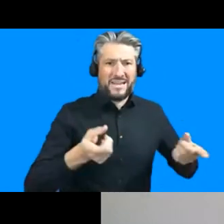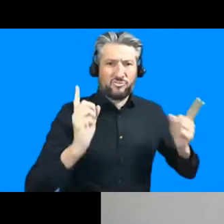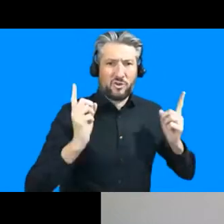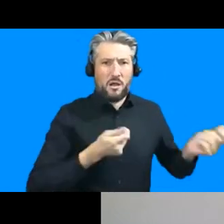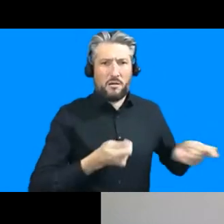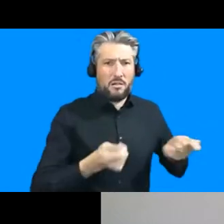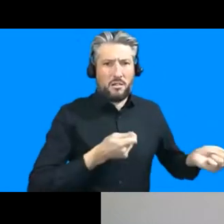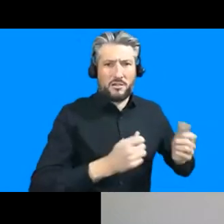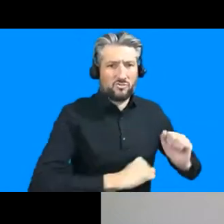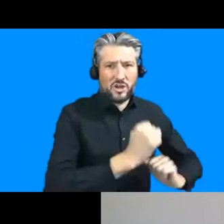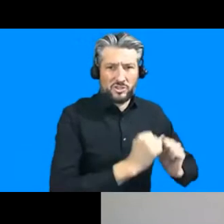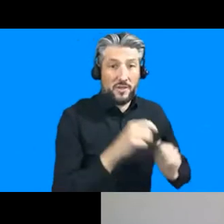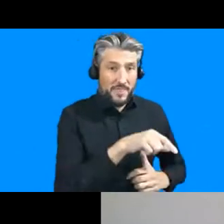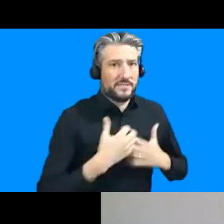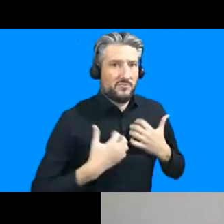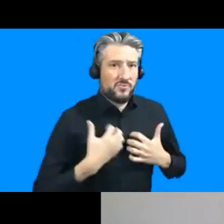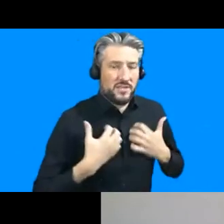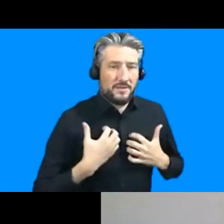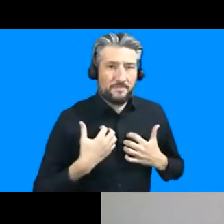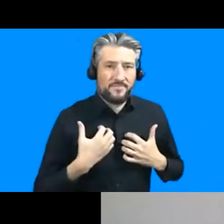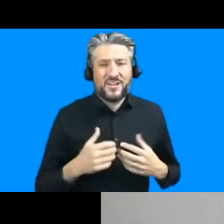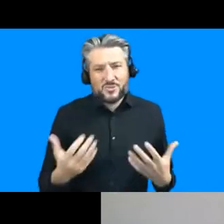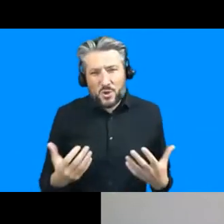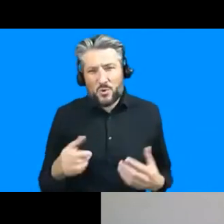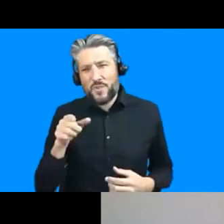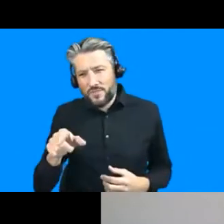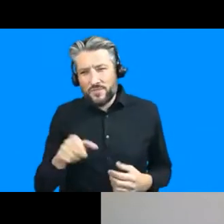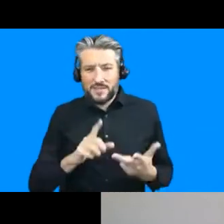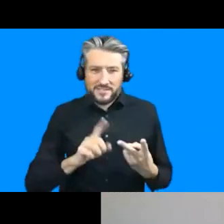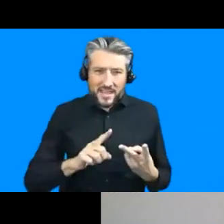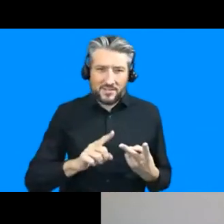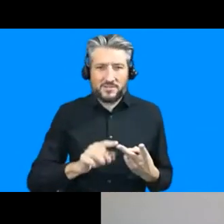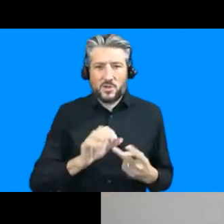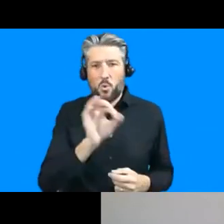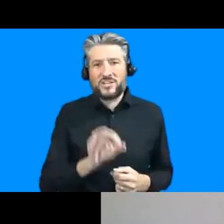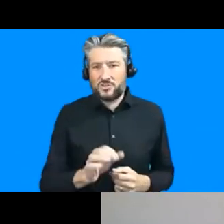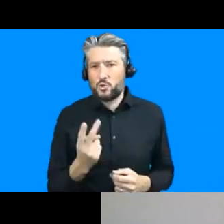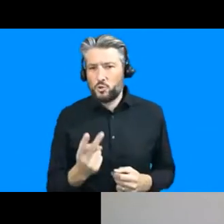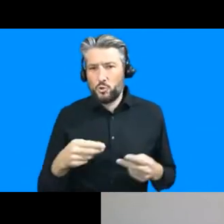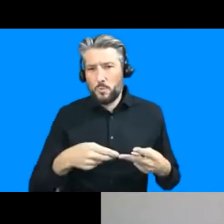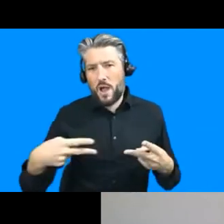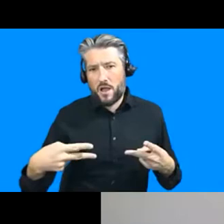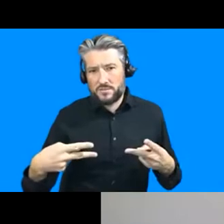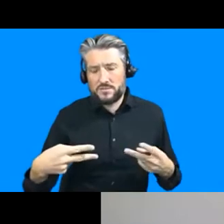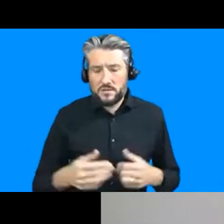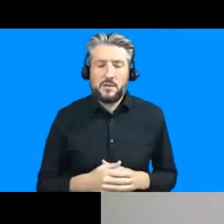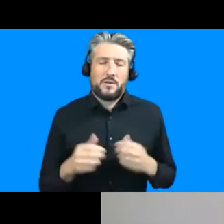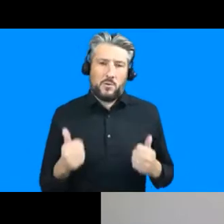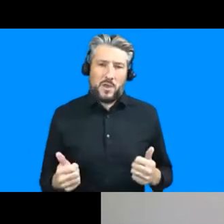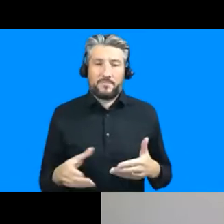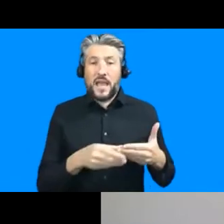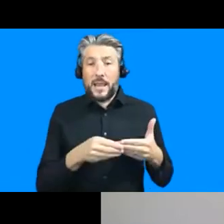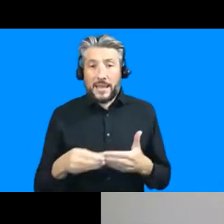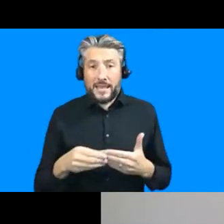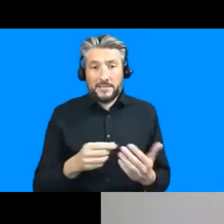amna so amna your question actually has two components so the first component is about infrastructure projects carried out by elite policy communities